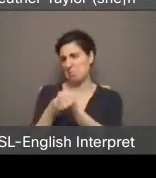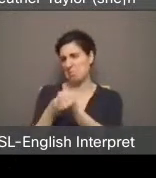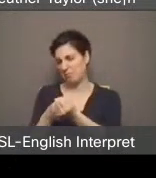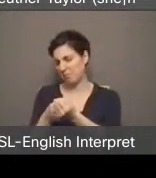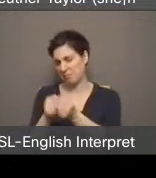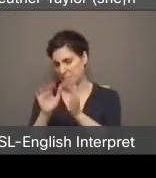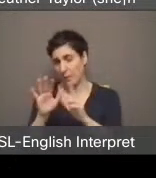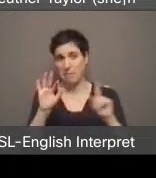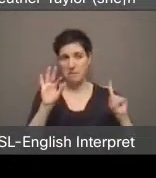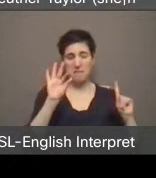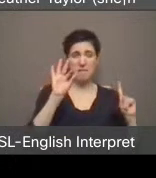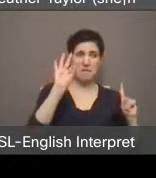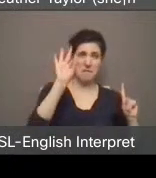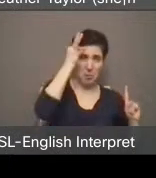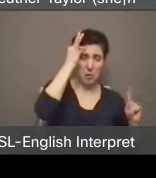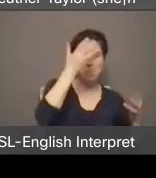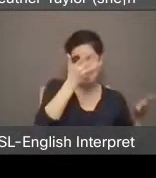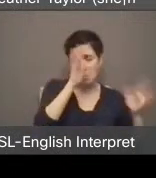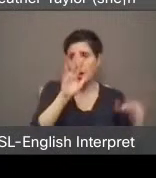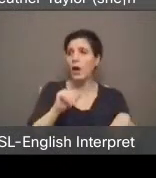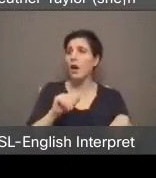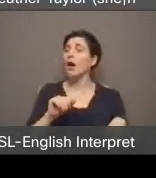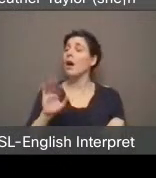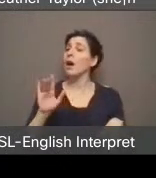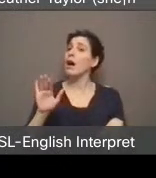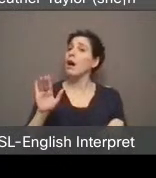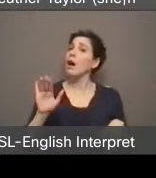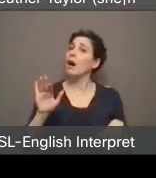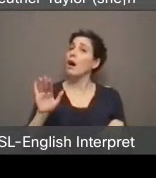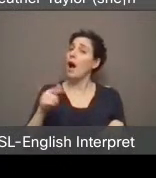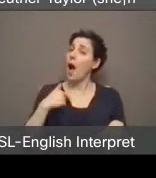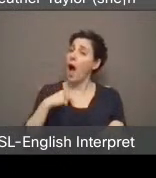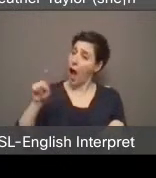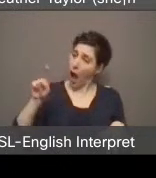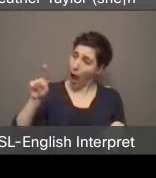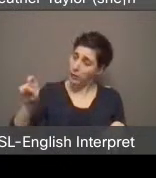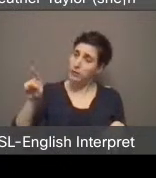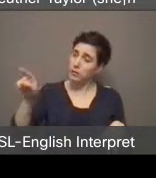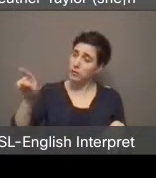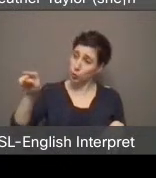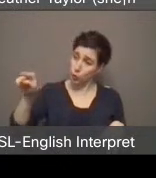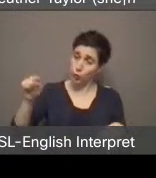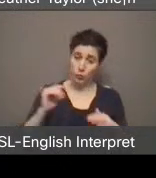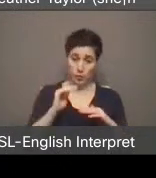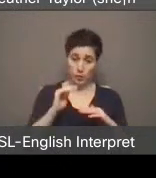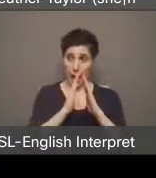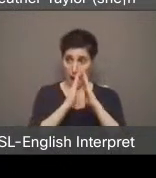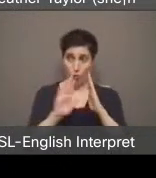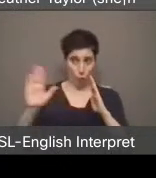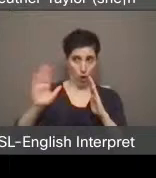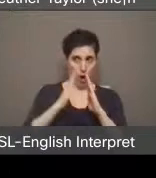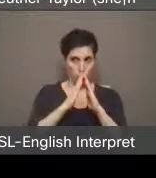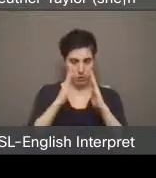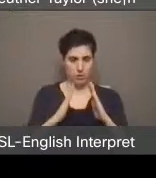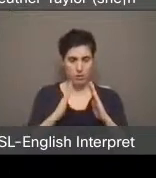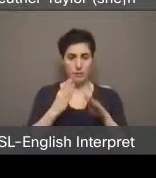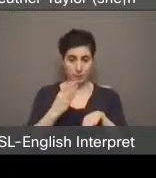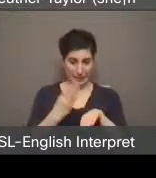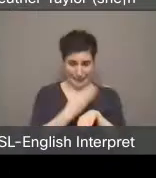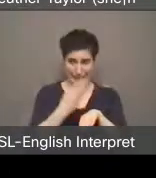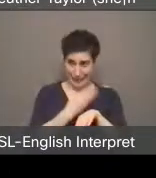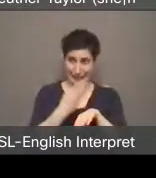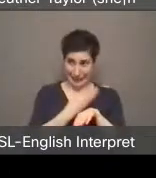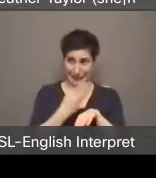you have you evaluated whether or not rebuilding to a like if you have to